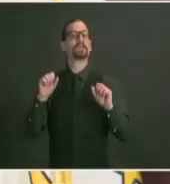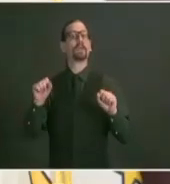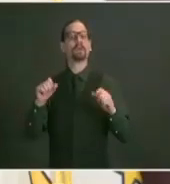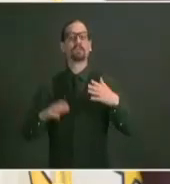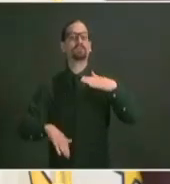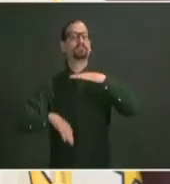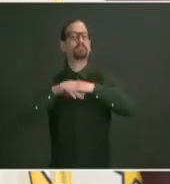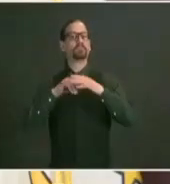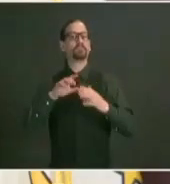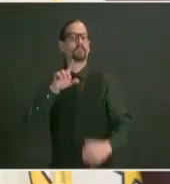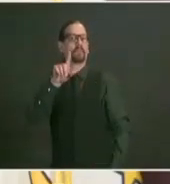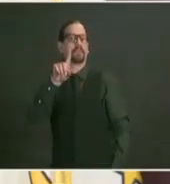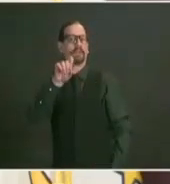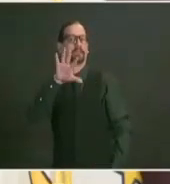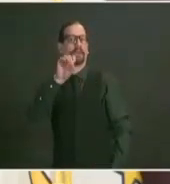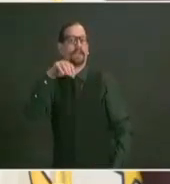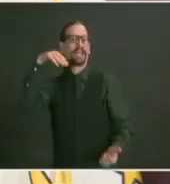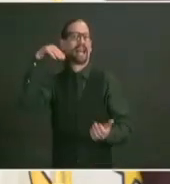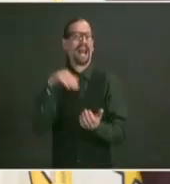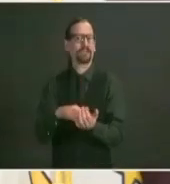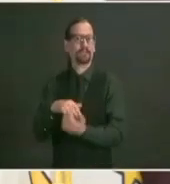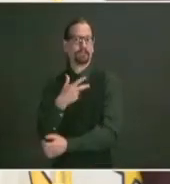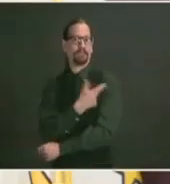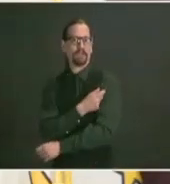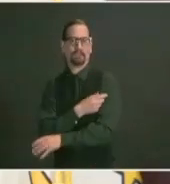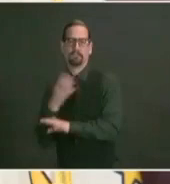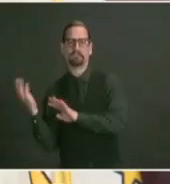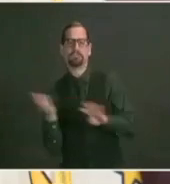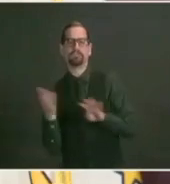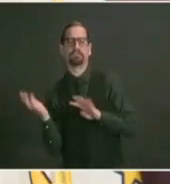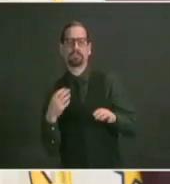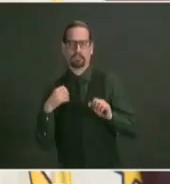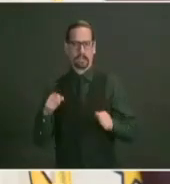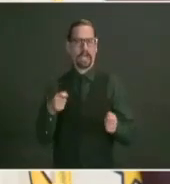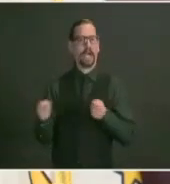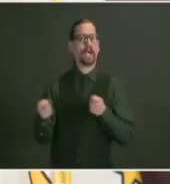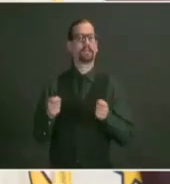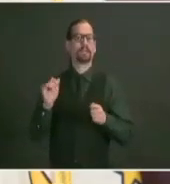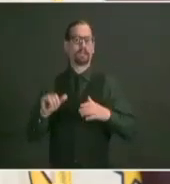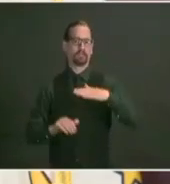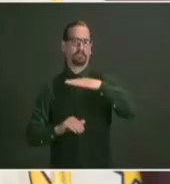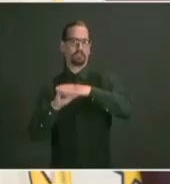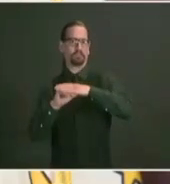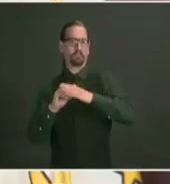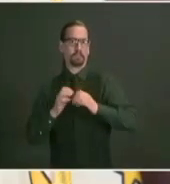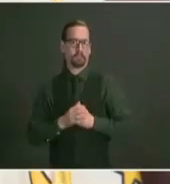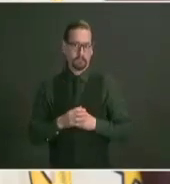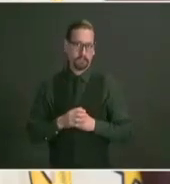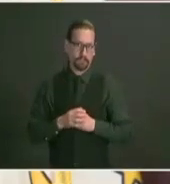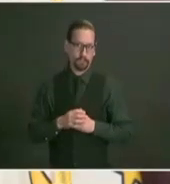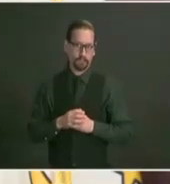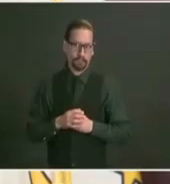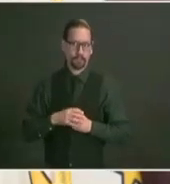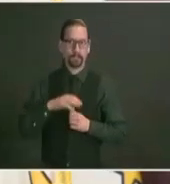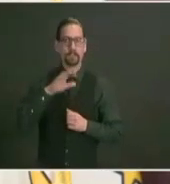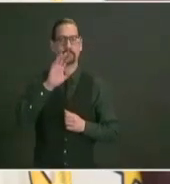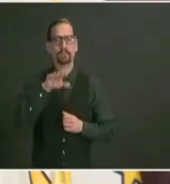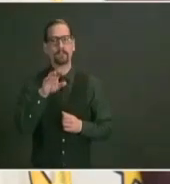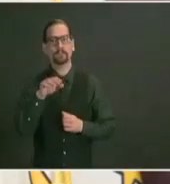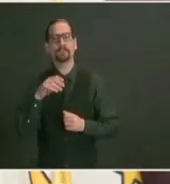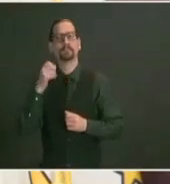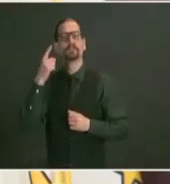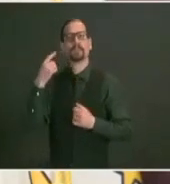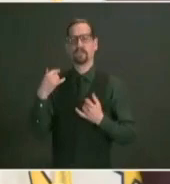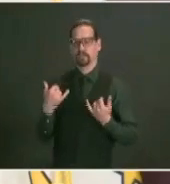uh this is repetitive from last week but it's good news that today march 19th we start enforcing and putting these